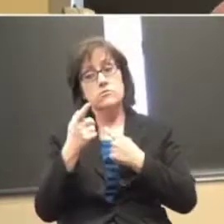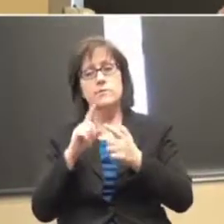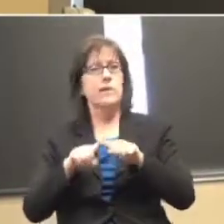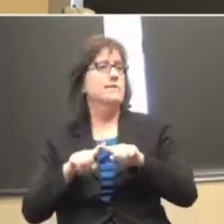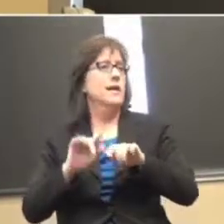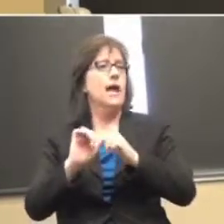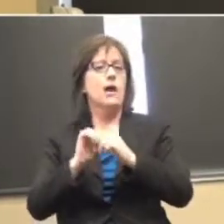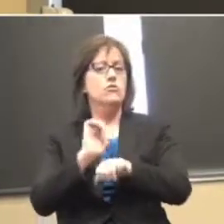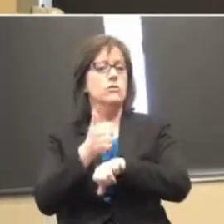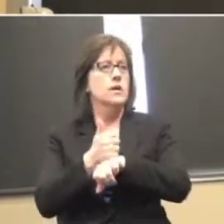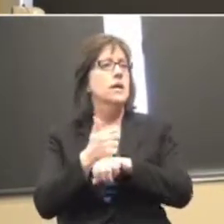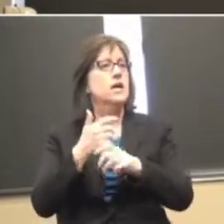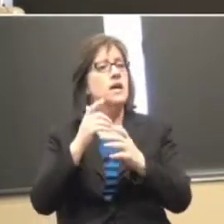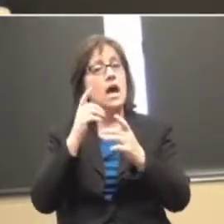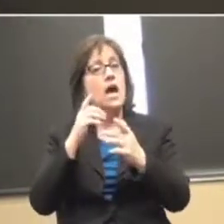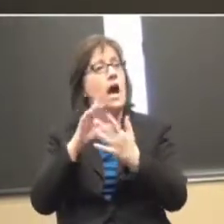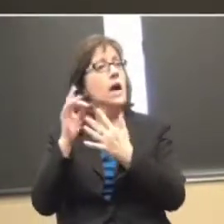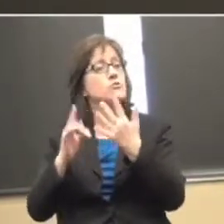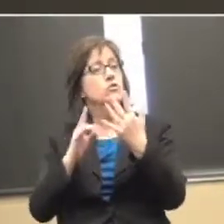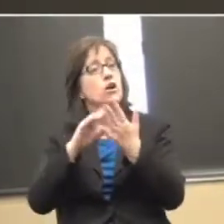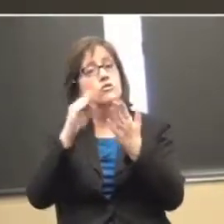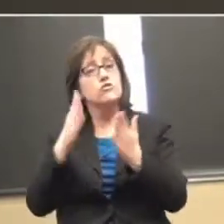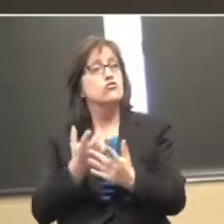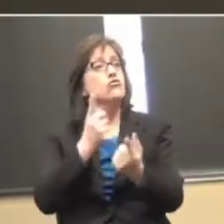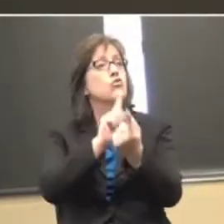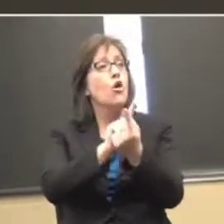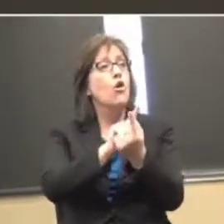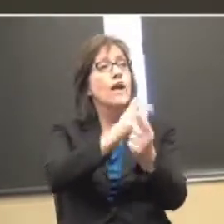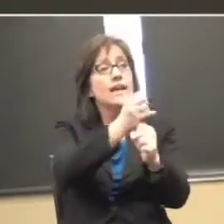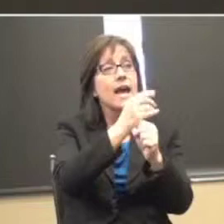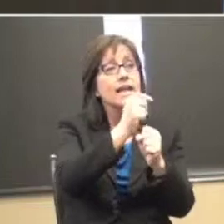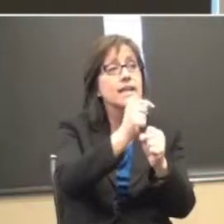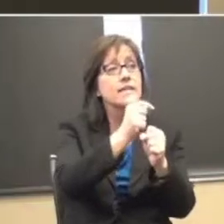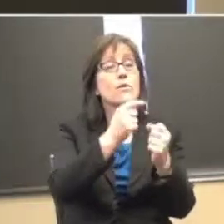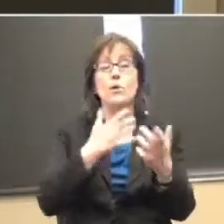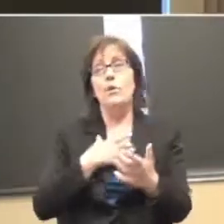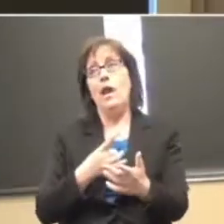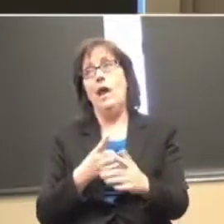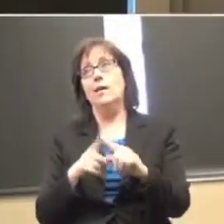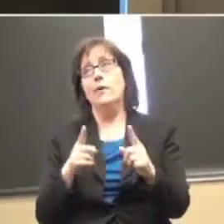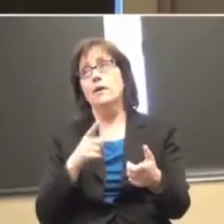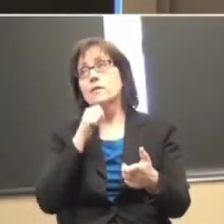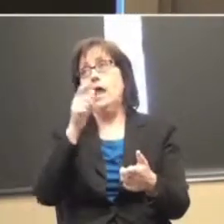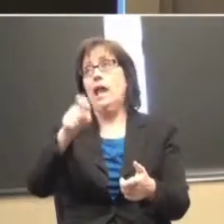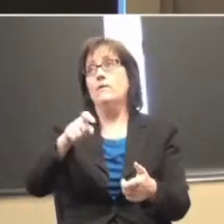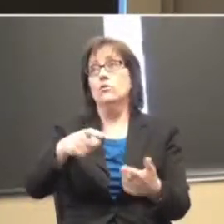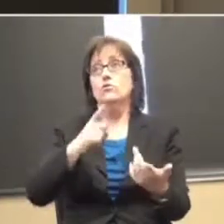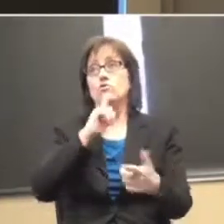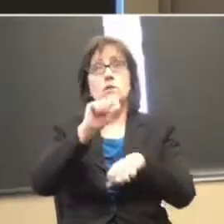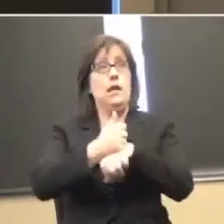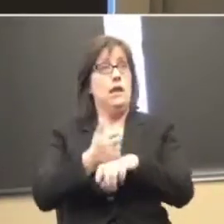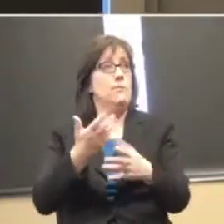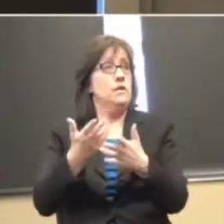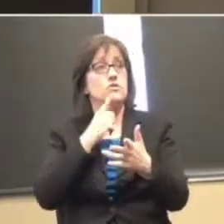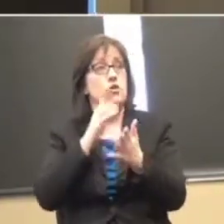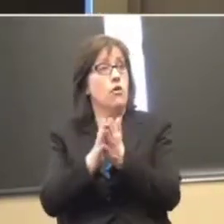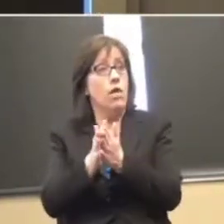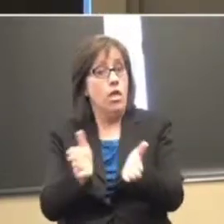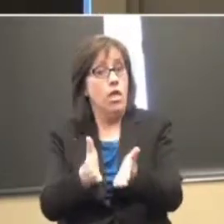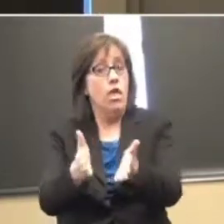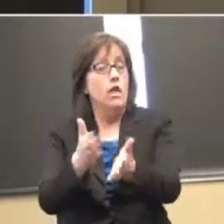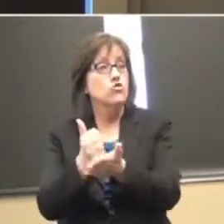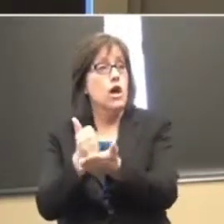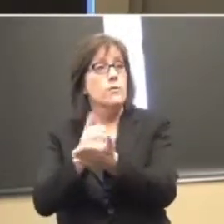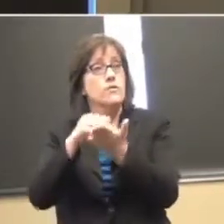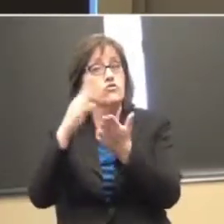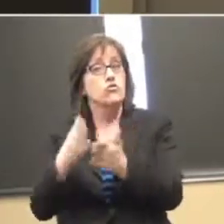it's optional that the student goes up and gets, we'd like it, but we're not making it happen. But is it set up? Is there a system of incentives to help the student get up there,